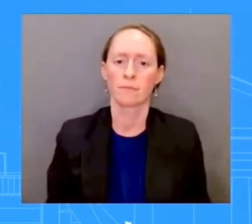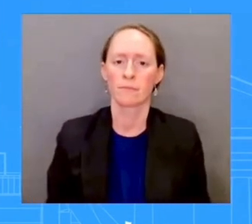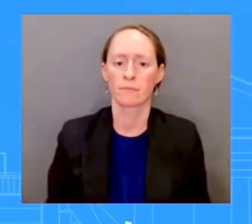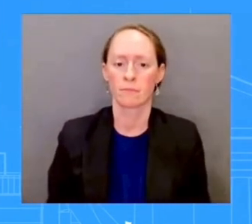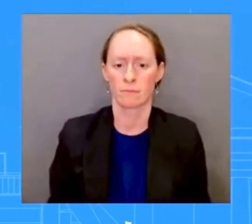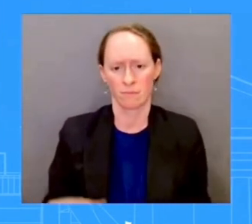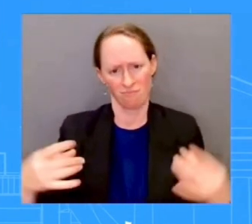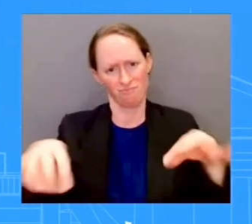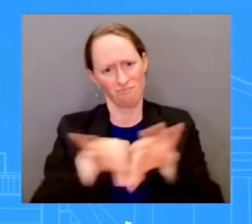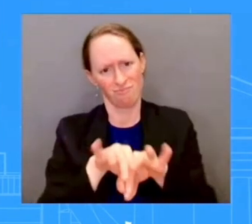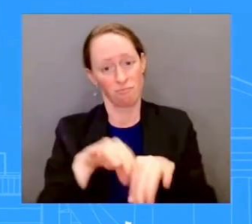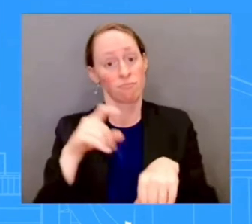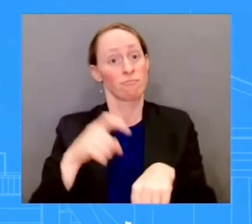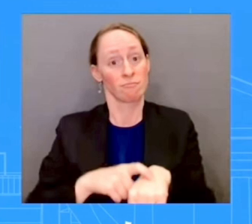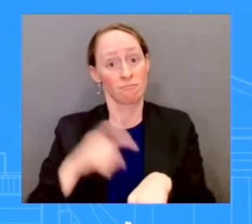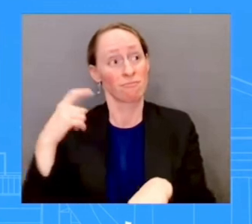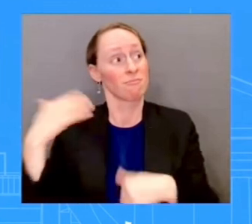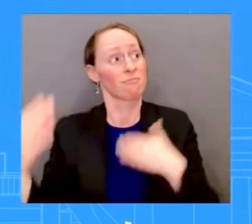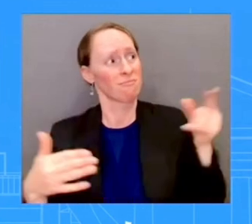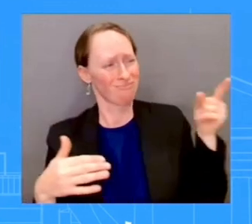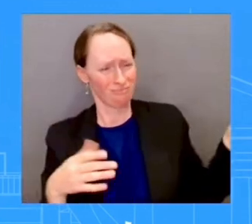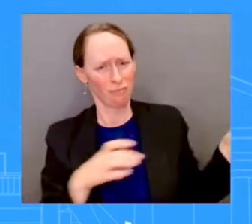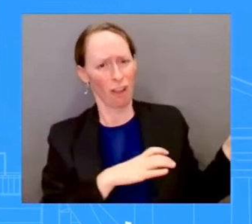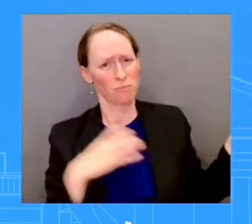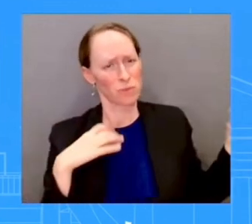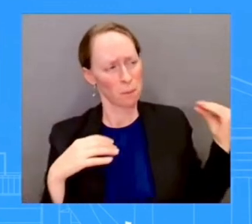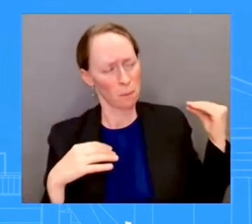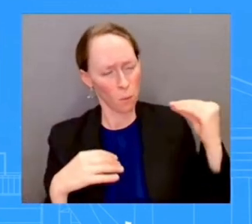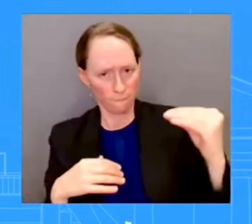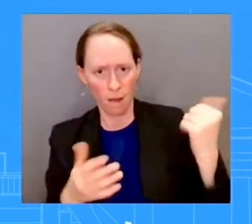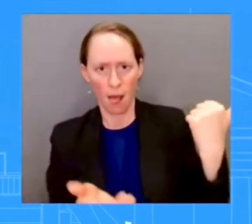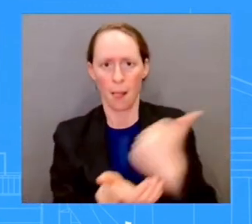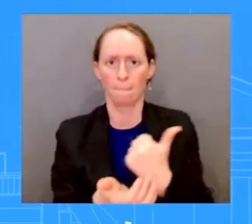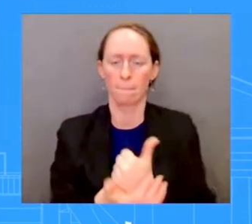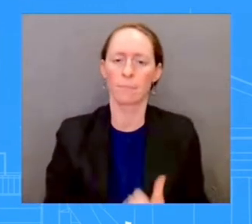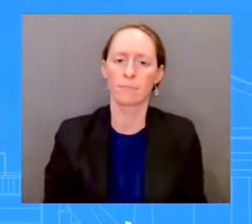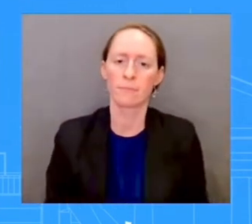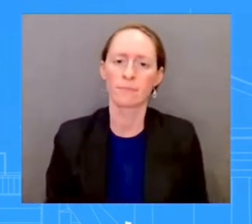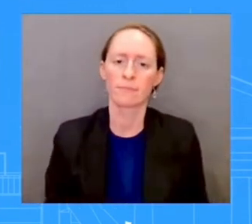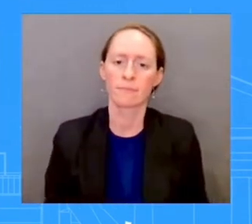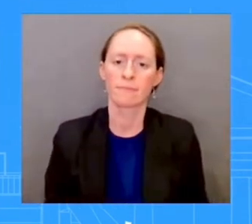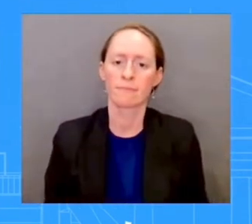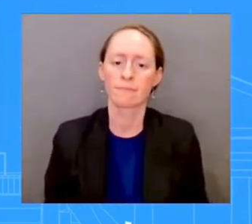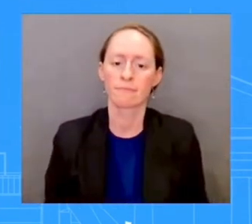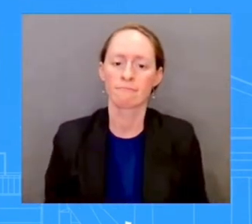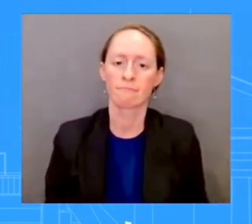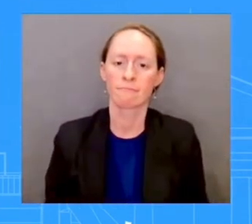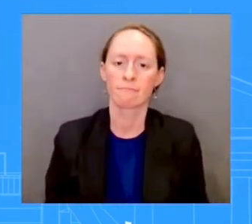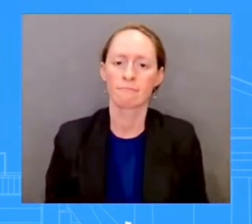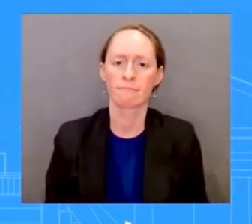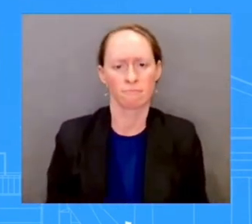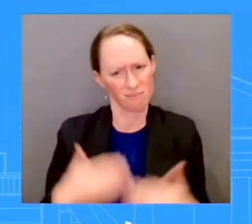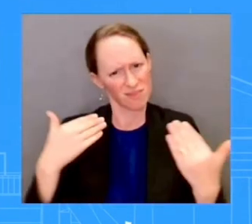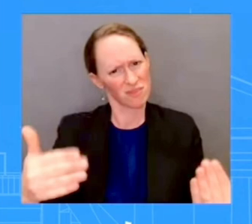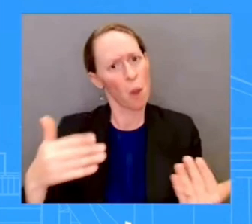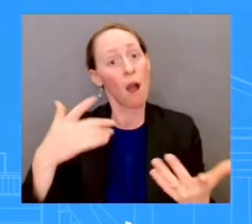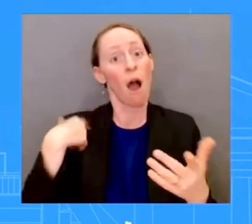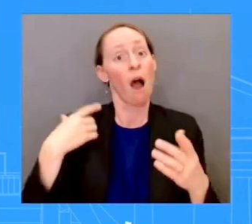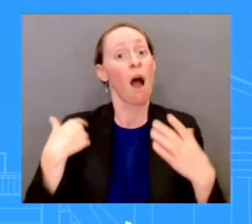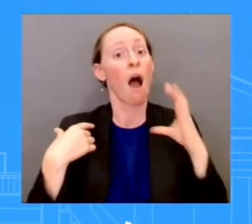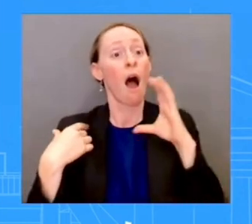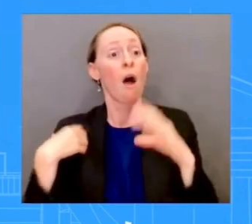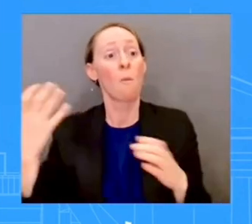move forward with the supplemental request. Look, that is something that FEMA certainly asked for and